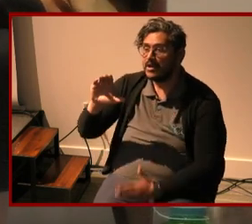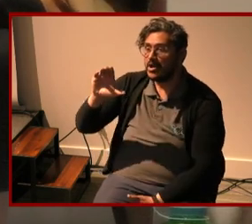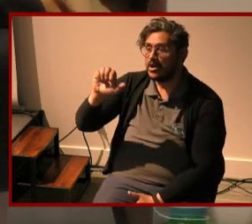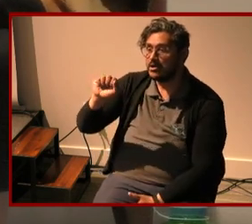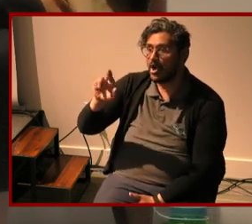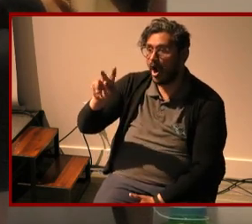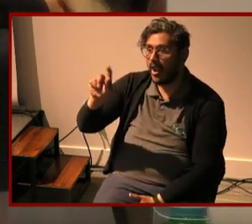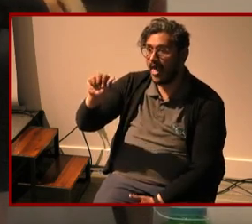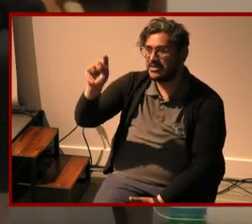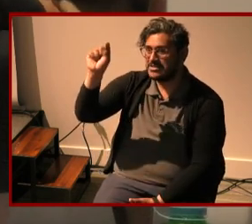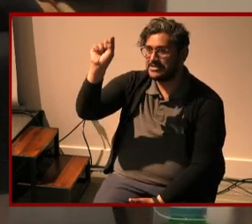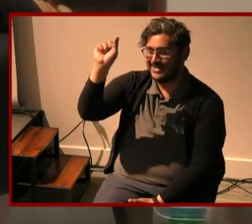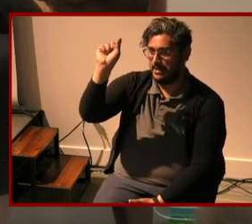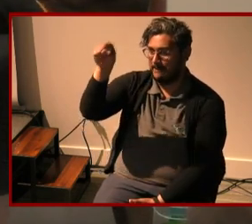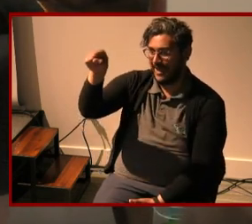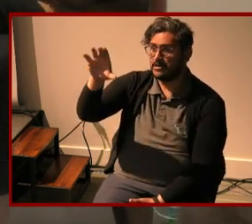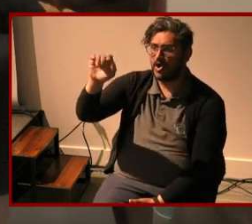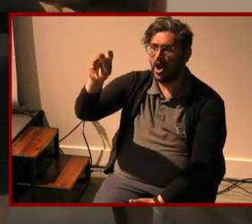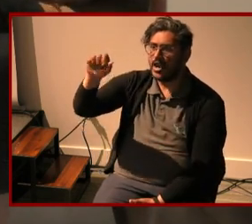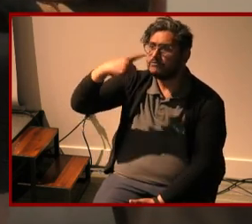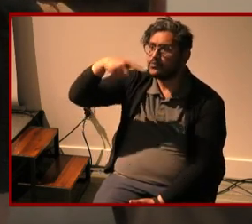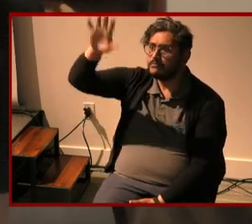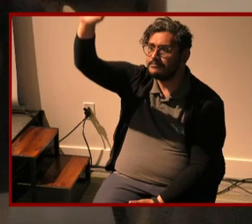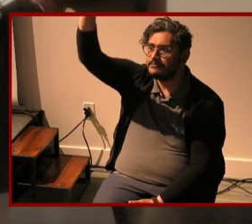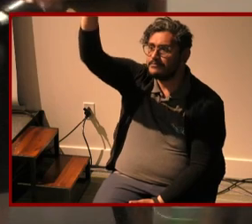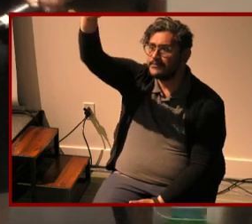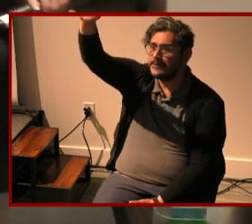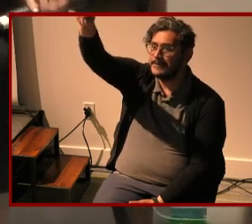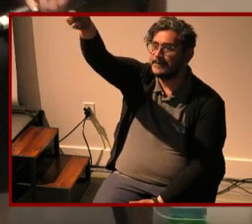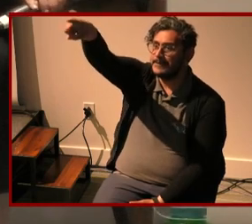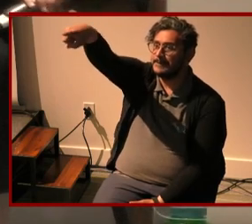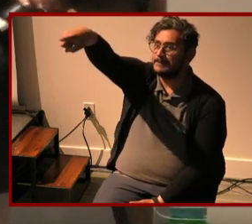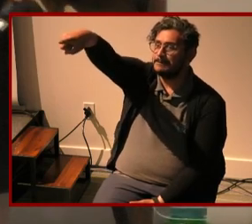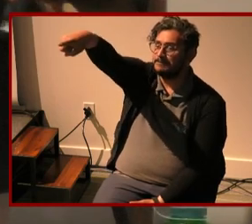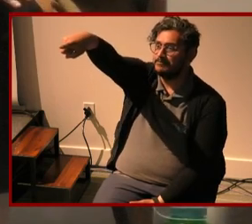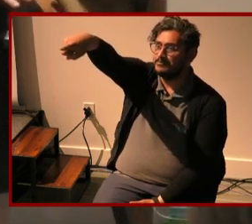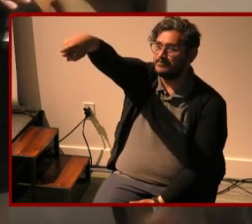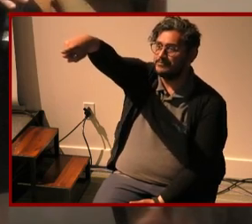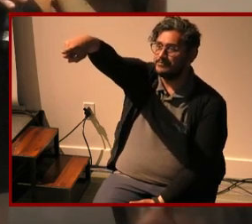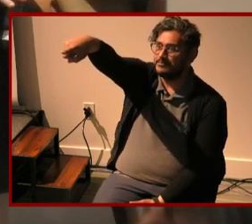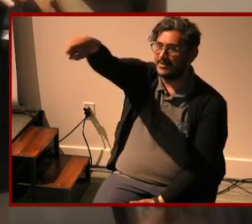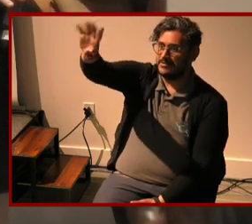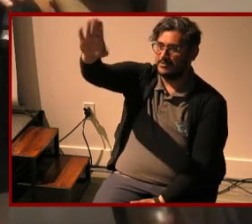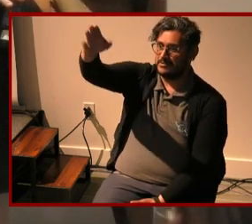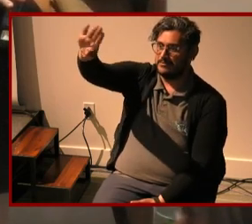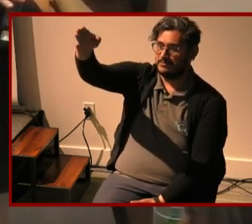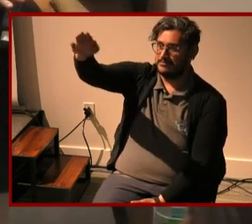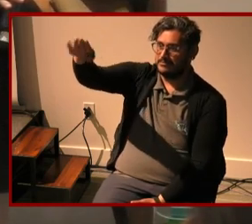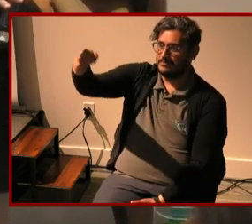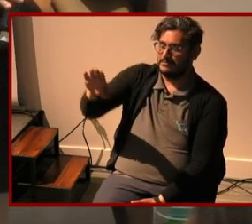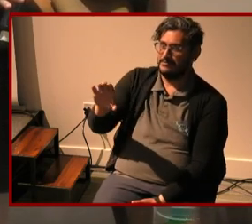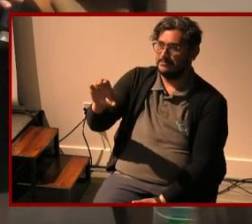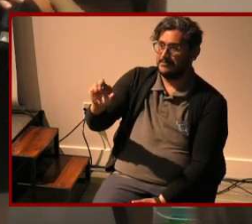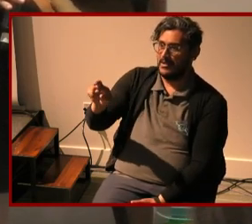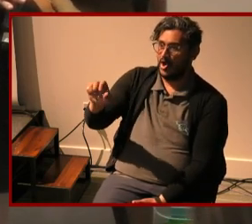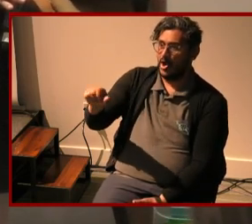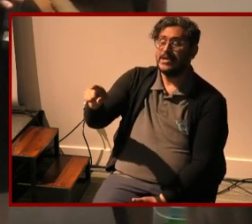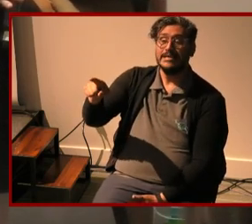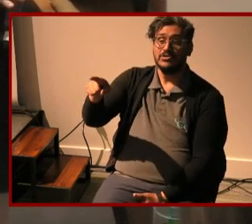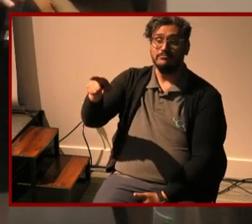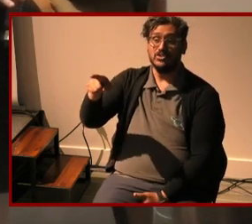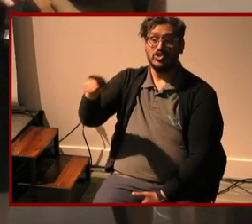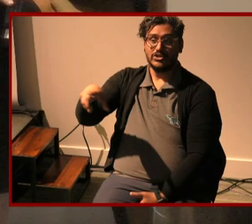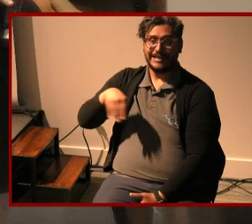in the back carla can you raise your hand in the back carla's in blue in the back she's taking book orders so if you really want to get a book